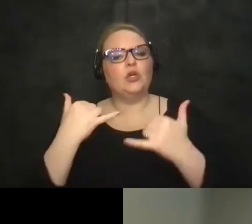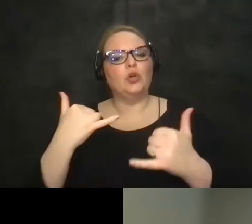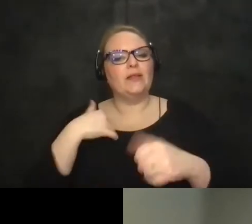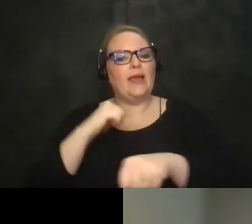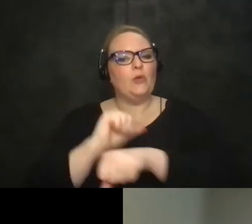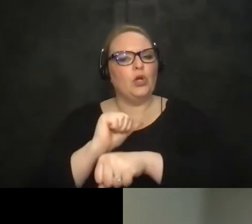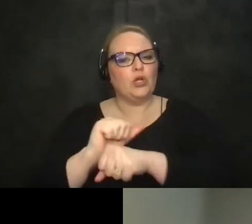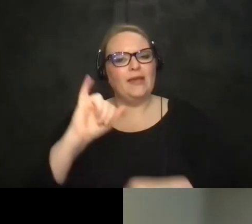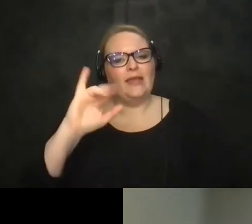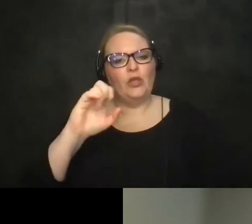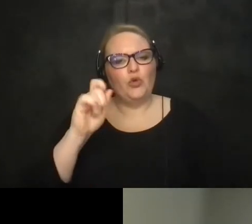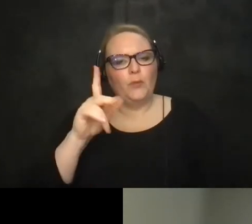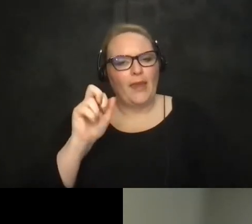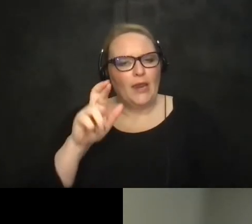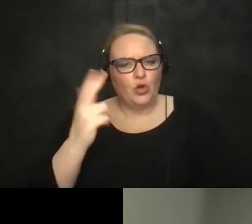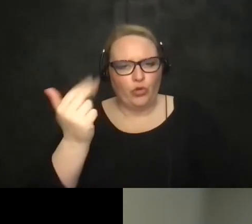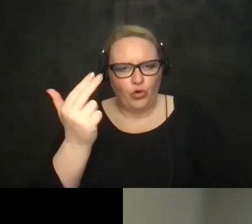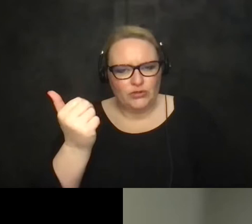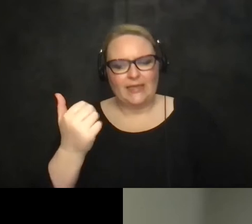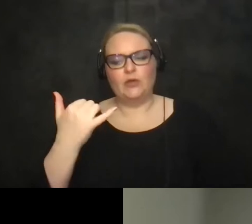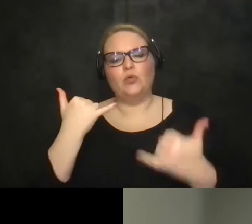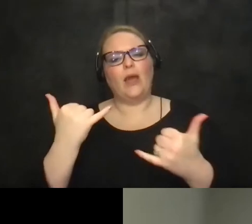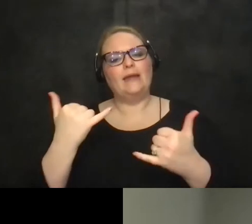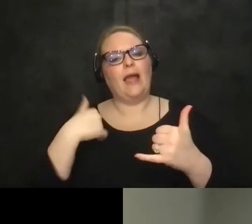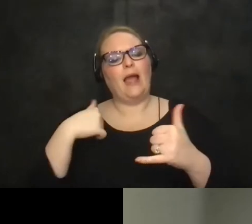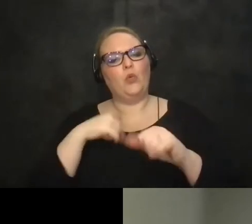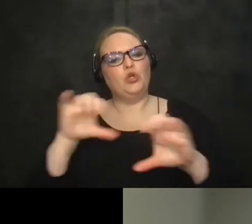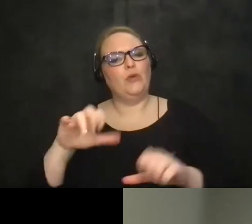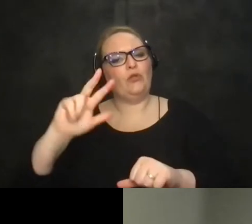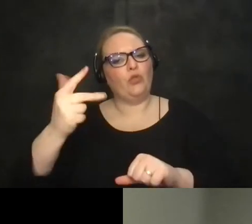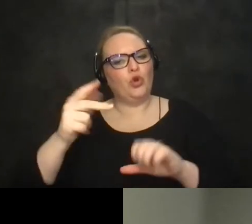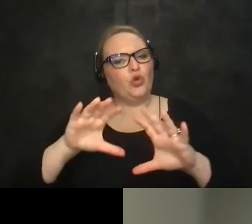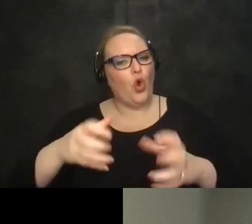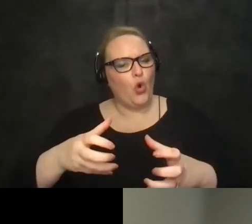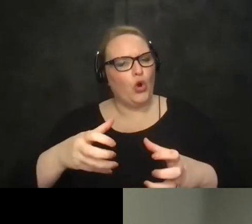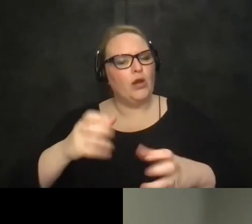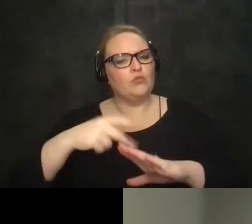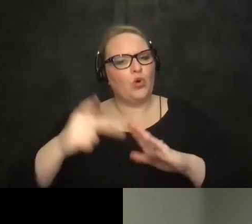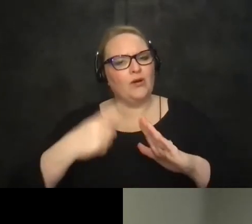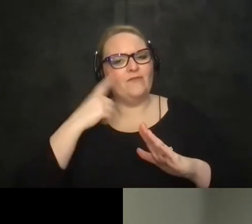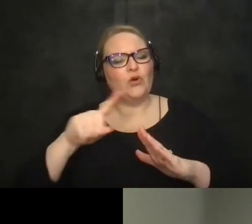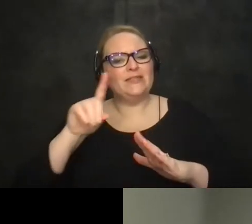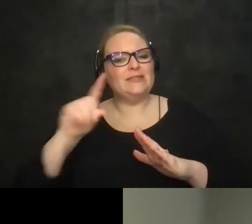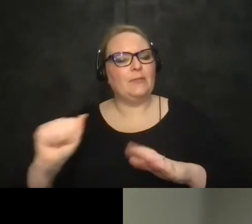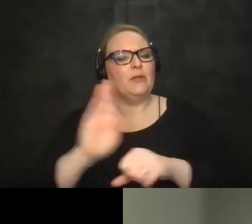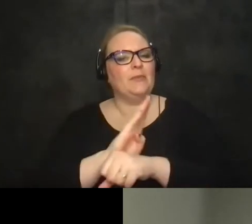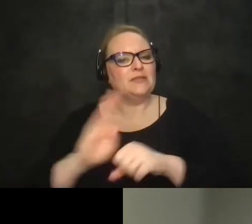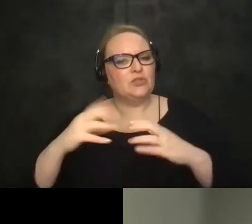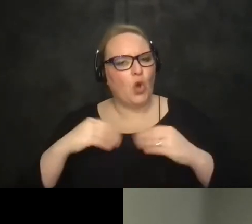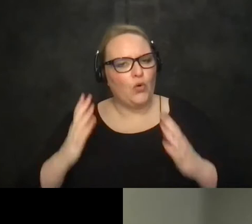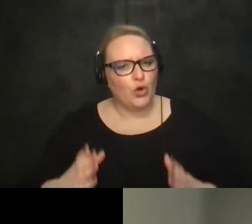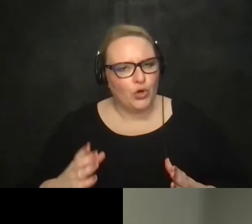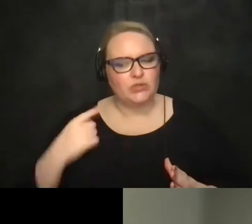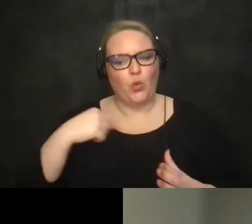with incubator 13. we are currently doing our third cohort of a program for disabled entrepreneurs we're